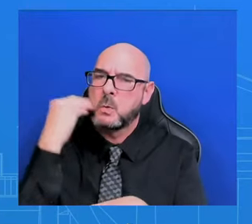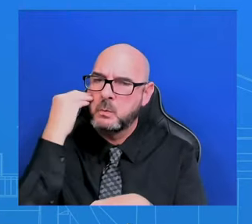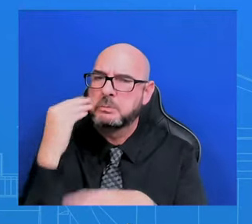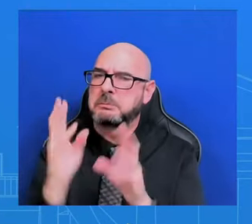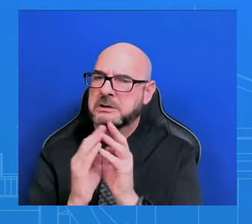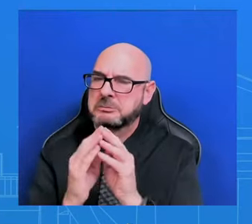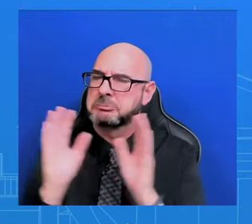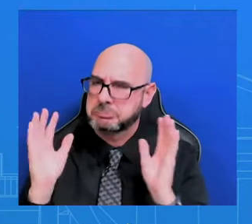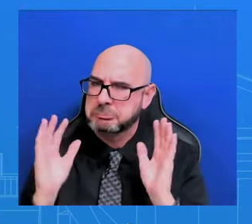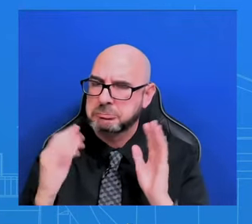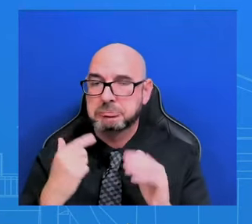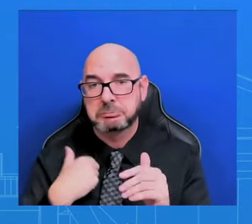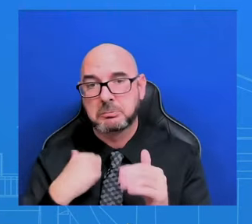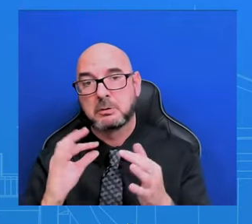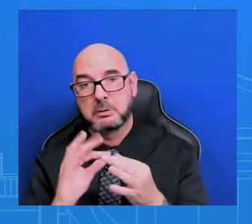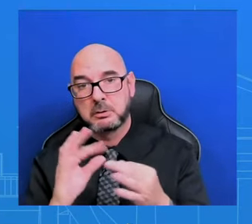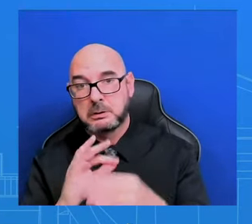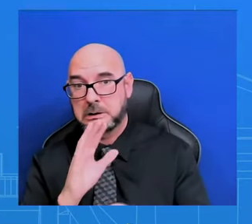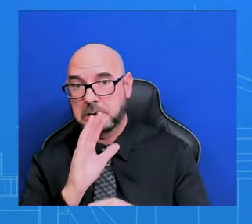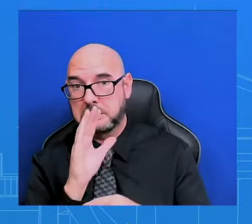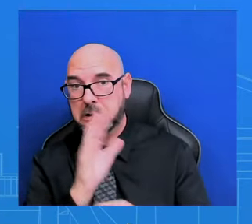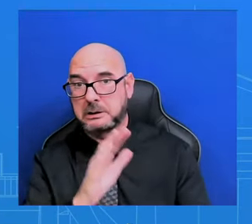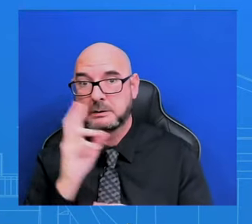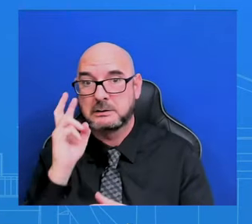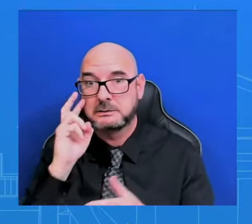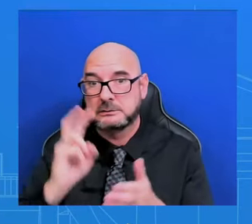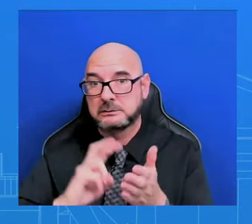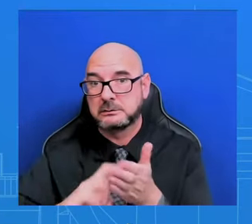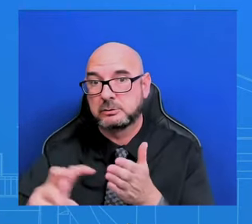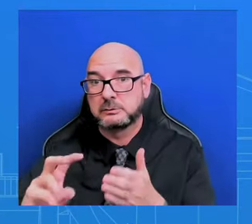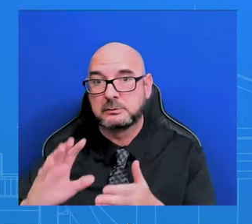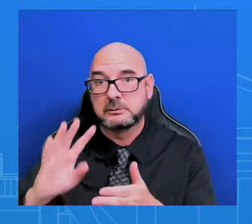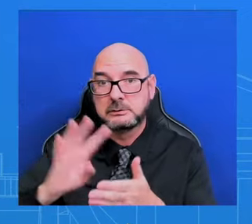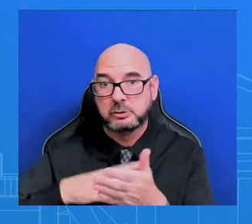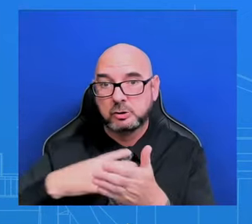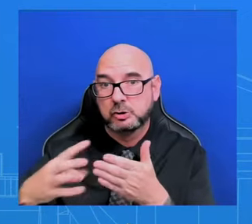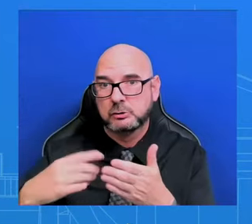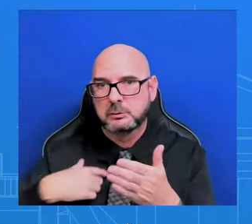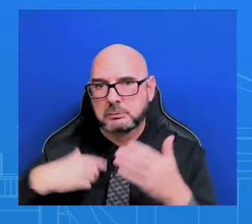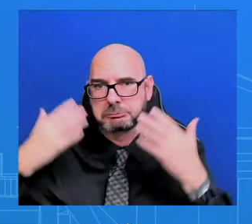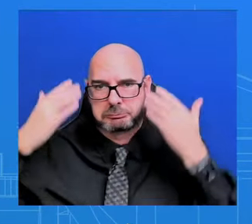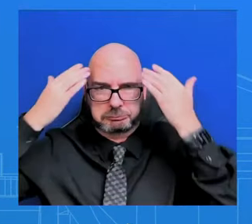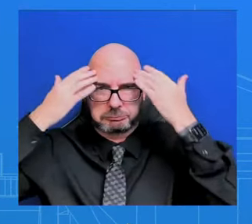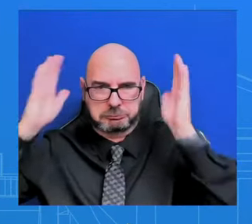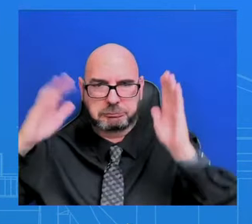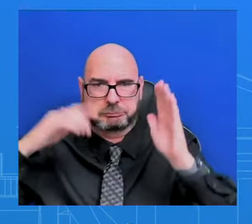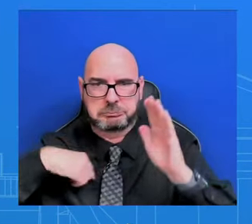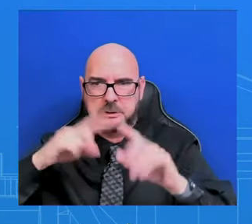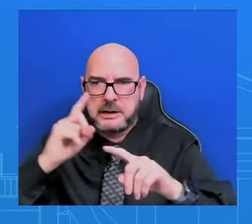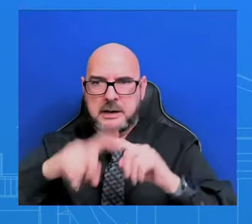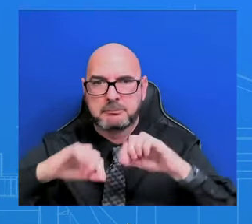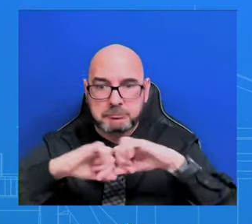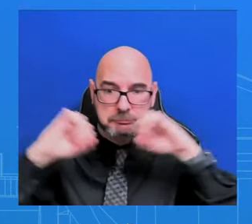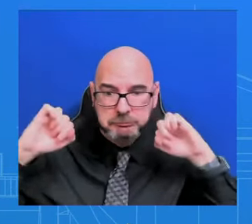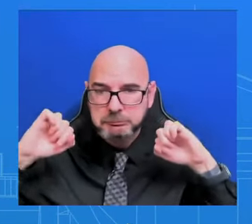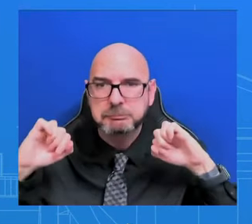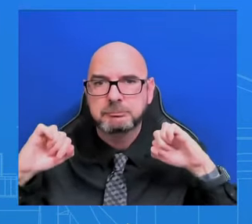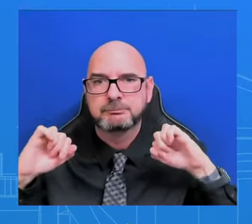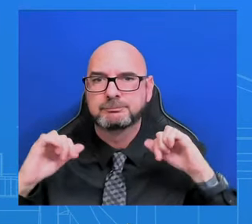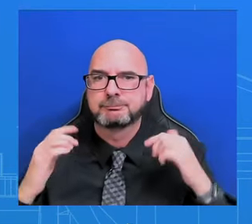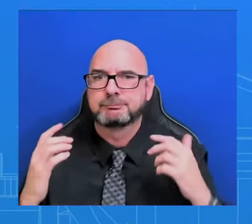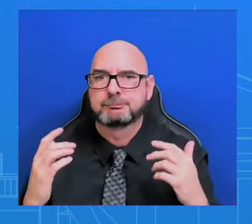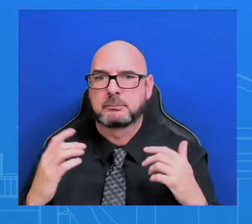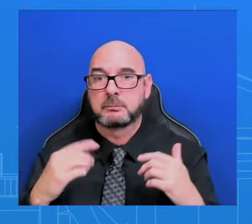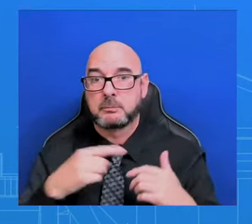schedule when you might see him out more publicly, but I know that they're working through, at the